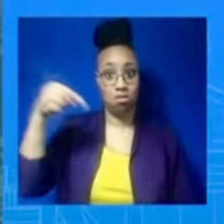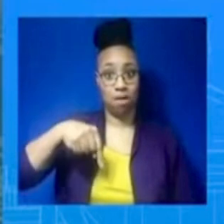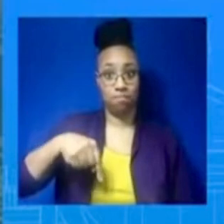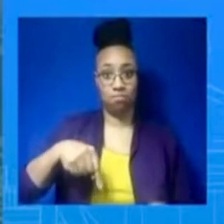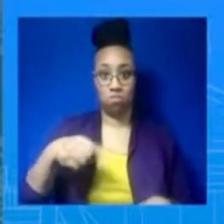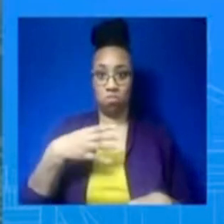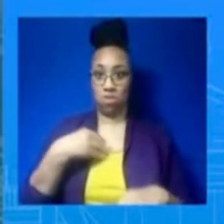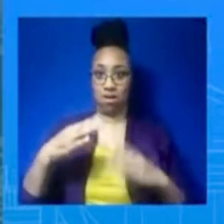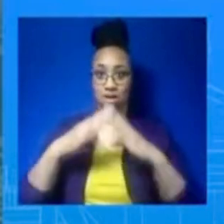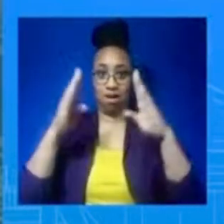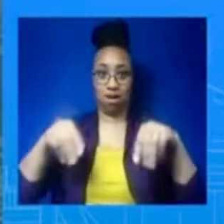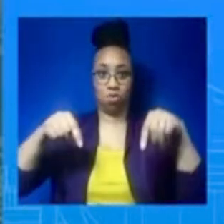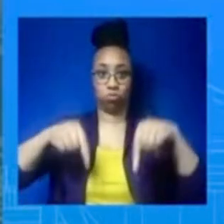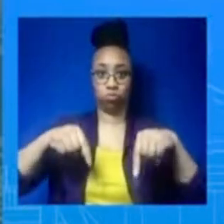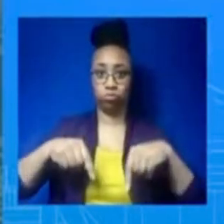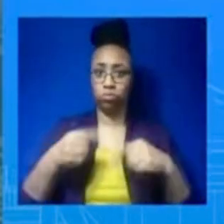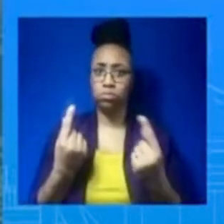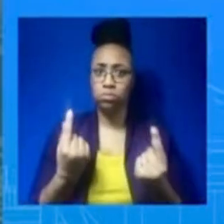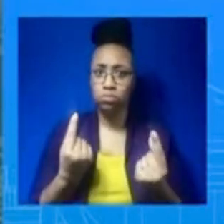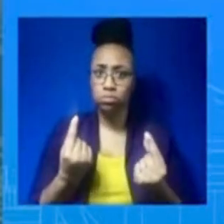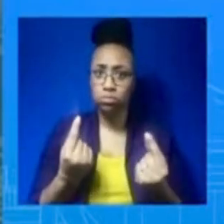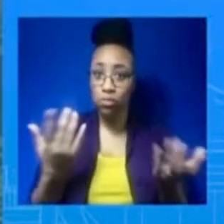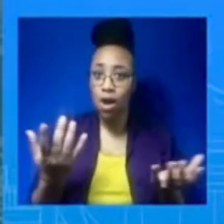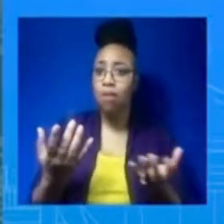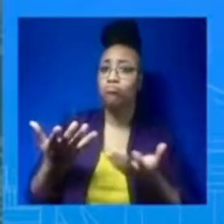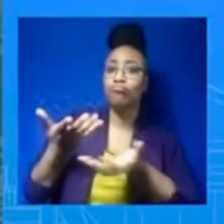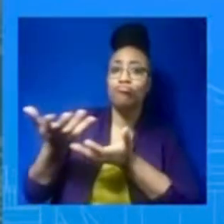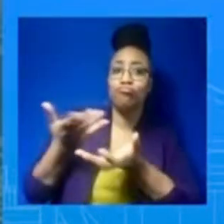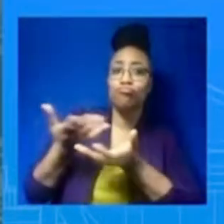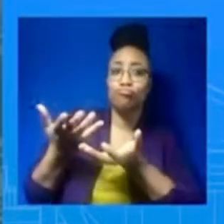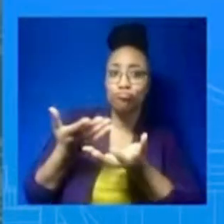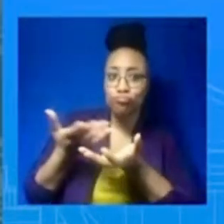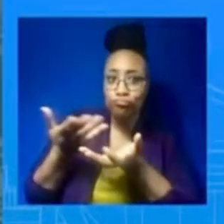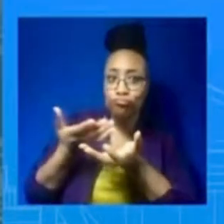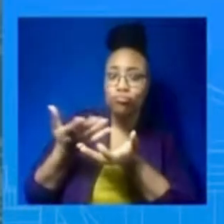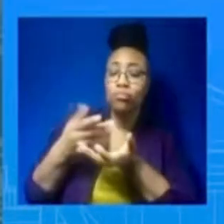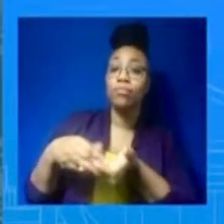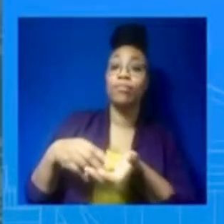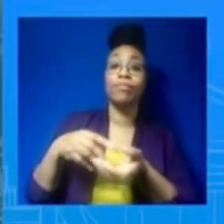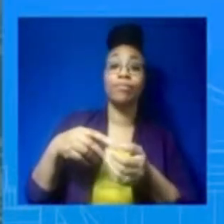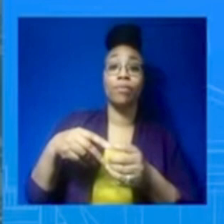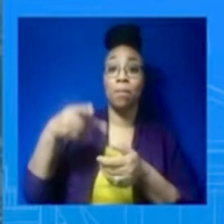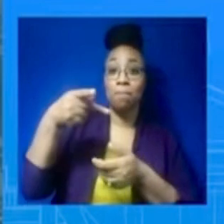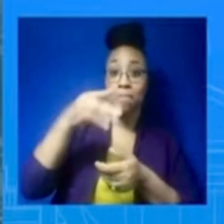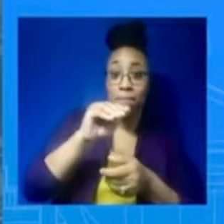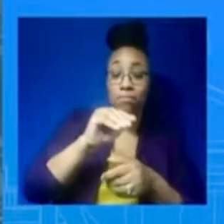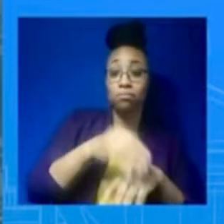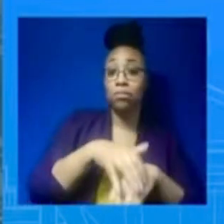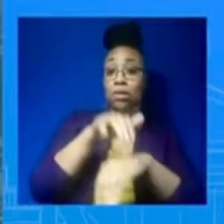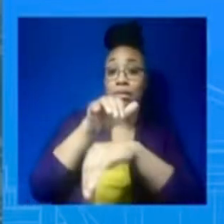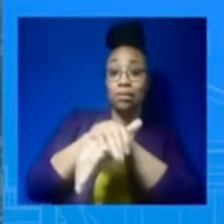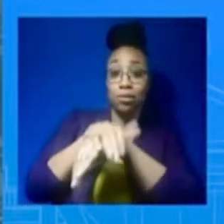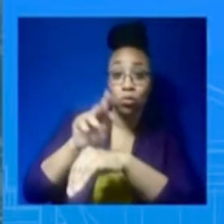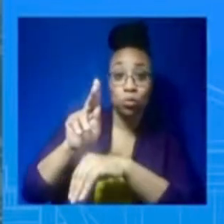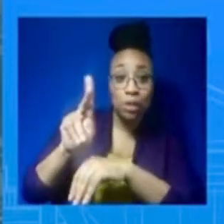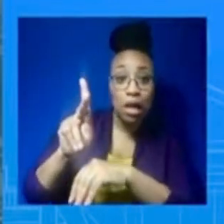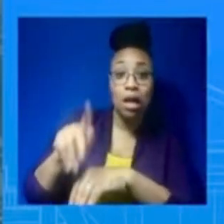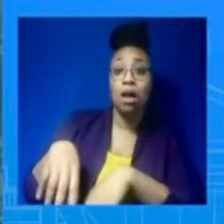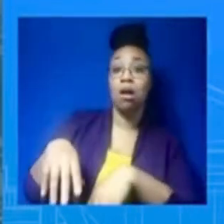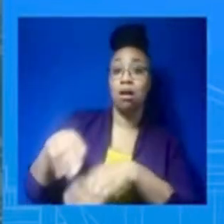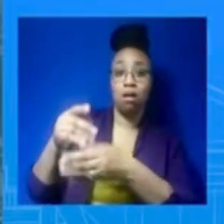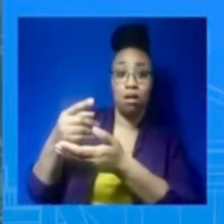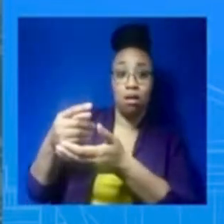Prime Minister Maloney of Italy. As we approach the one-year mark since this invasion, we can proudly say that our support for Ukraine remains